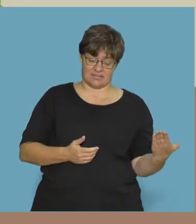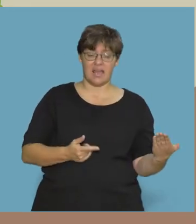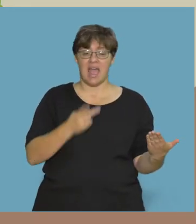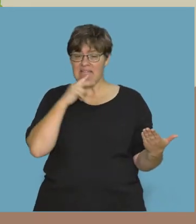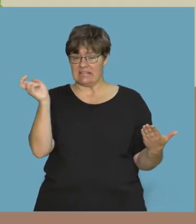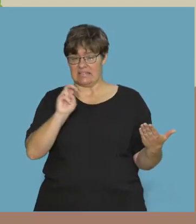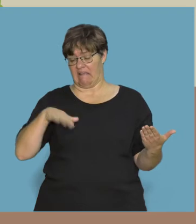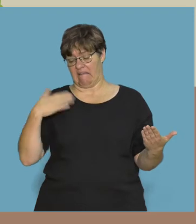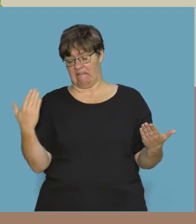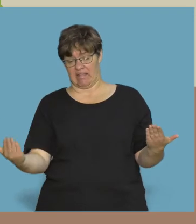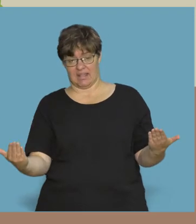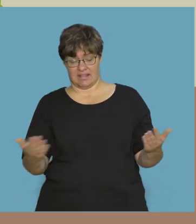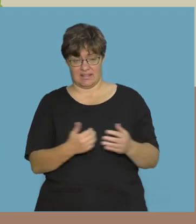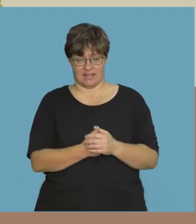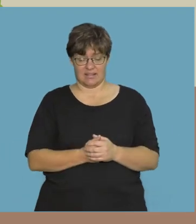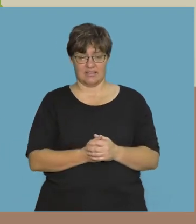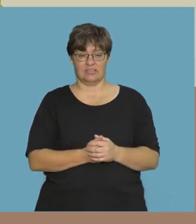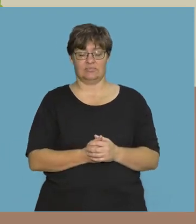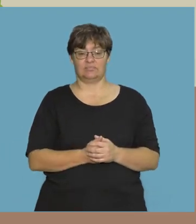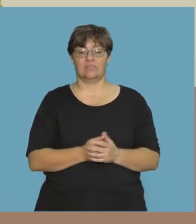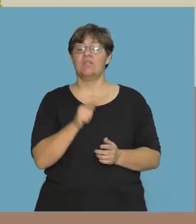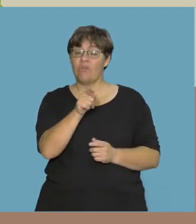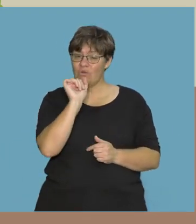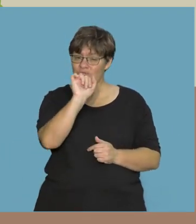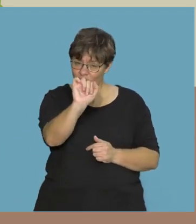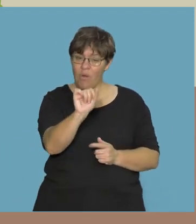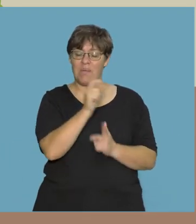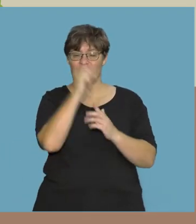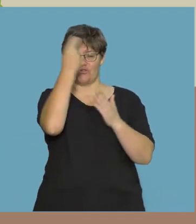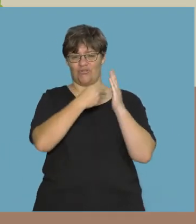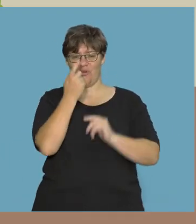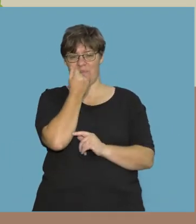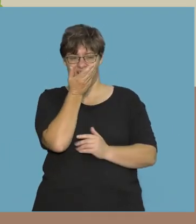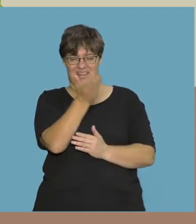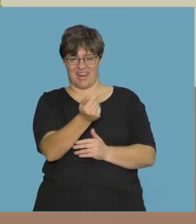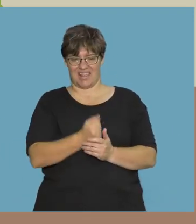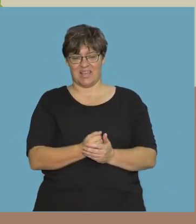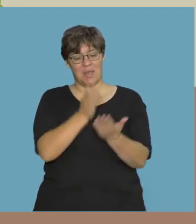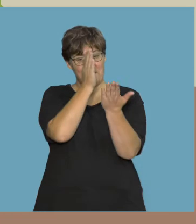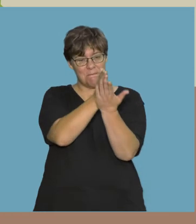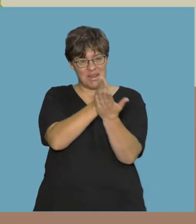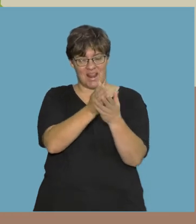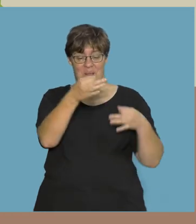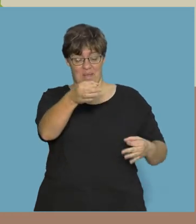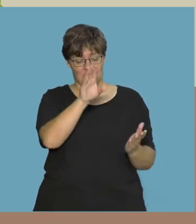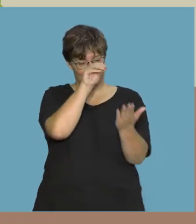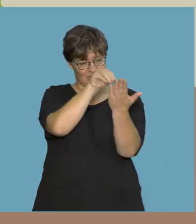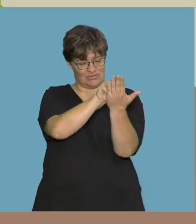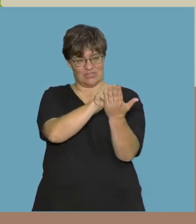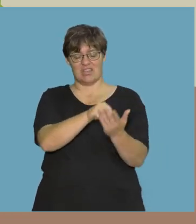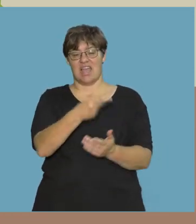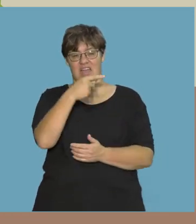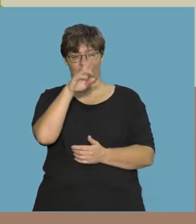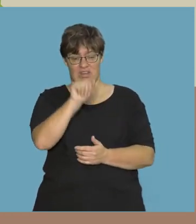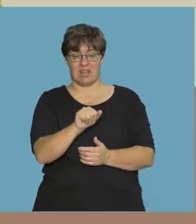side and a snake on his other. Now it's your turn to draw him. Draw Harry in the middle of your